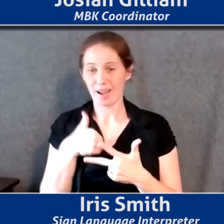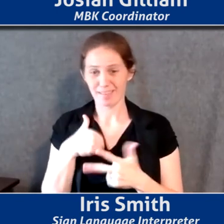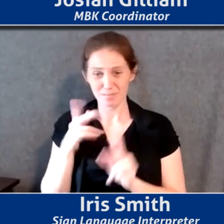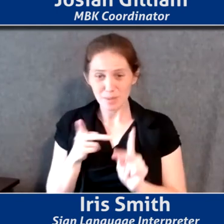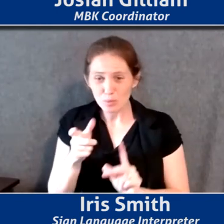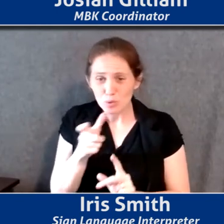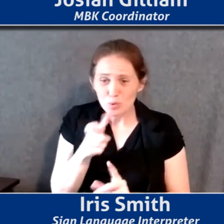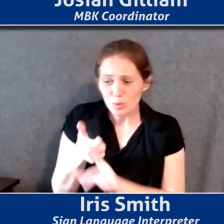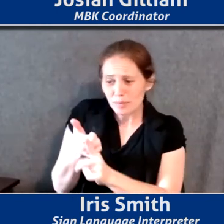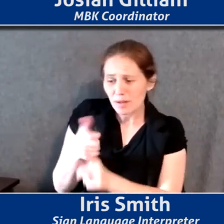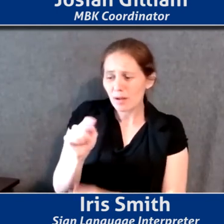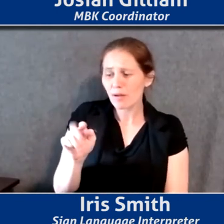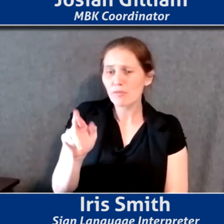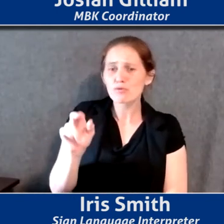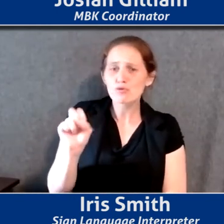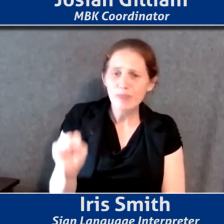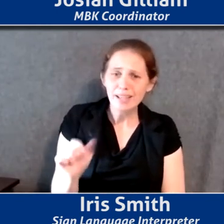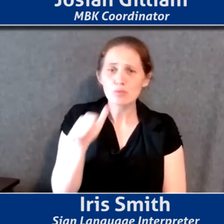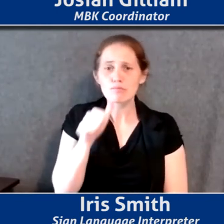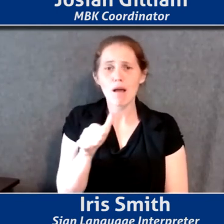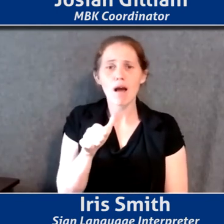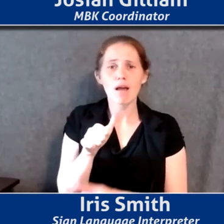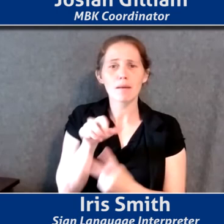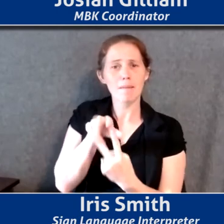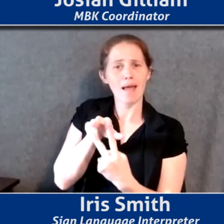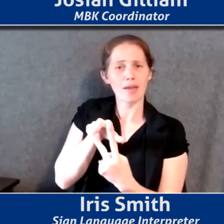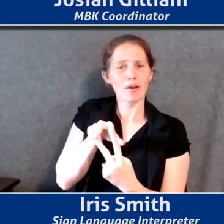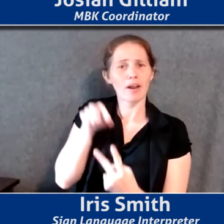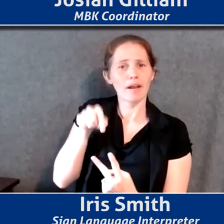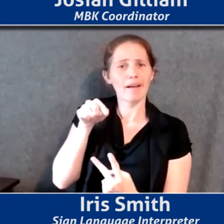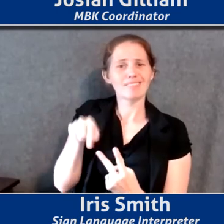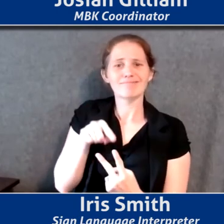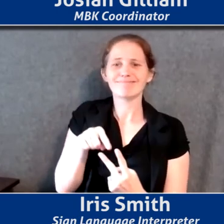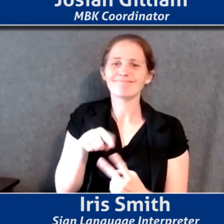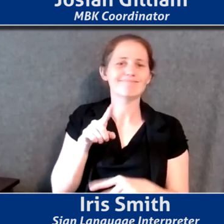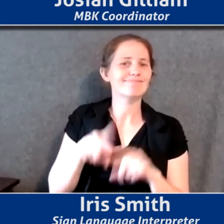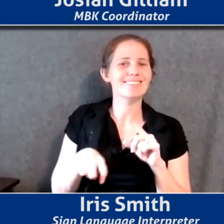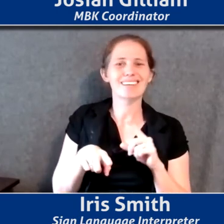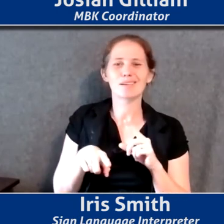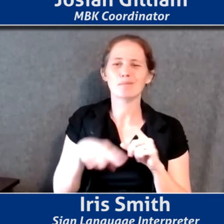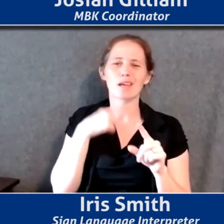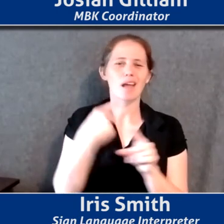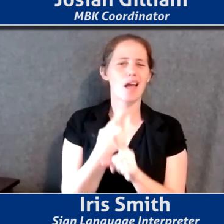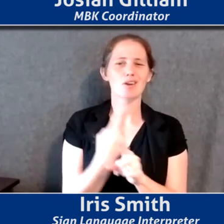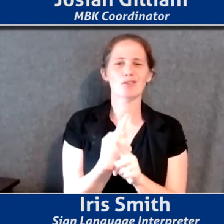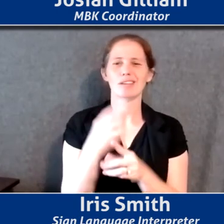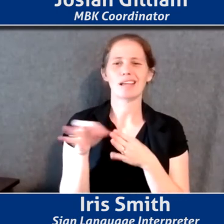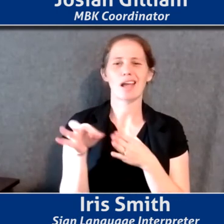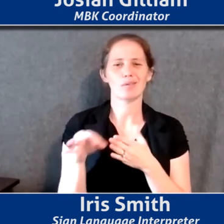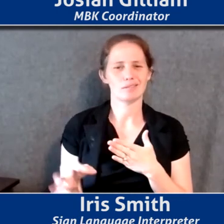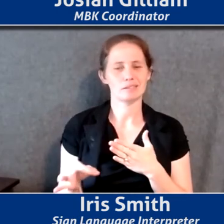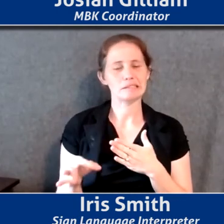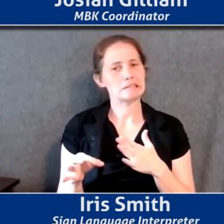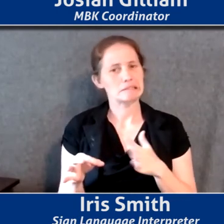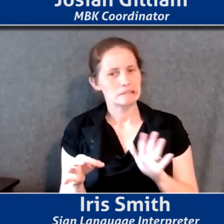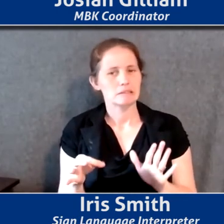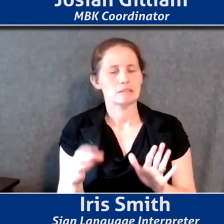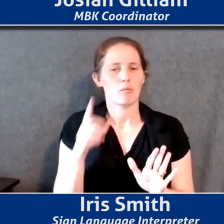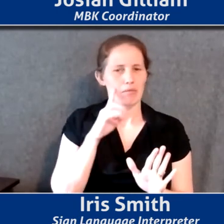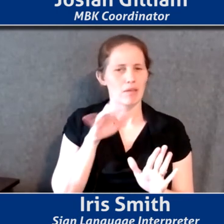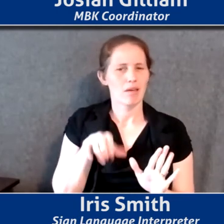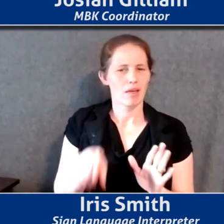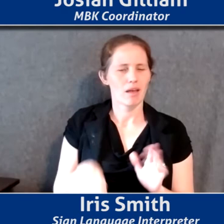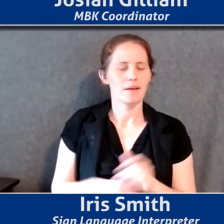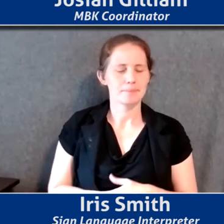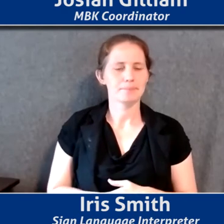trans or gender non-binary, you know, they are not able to be adequately counted on the census. So I think of that and,